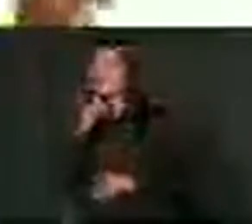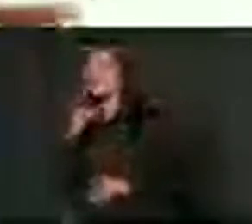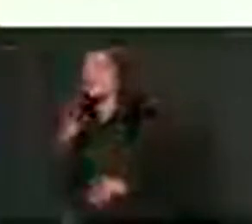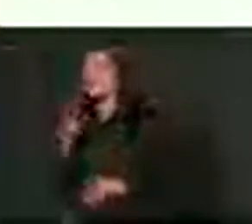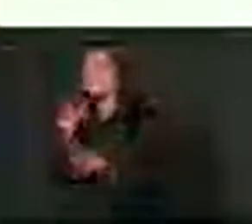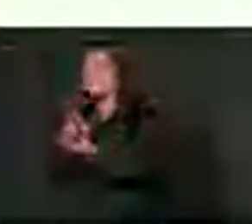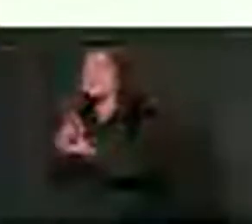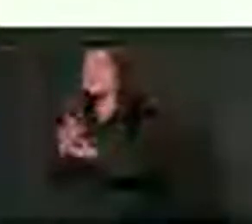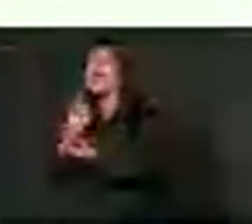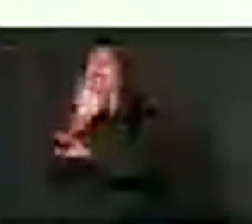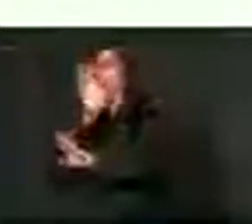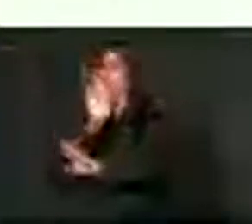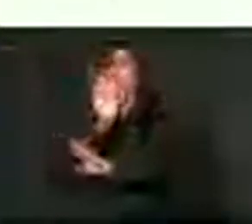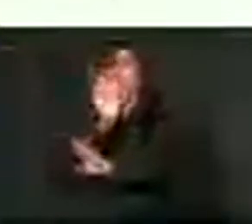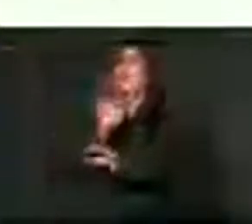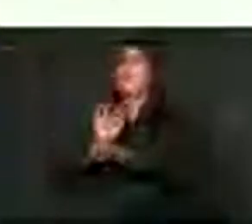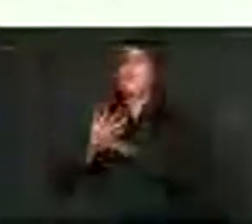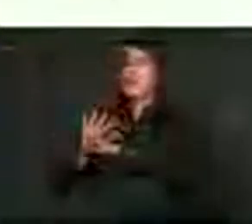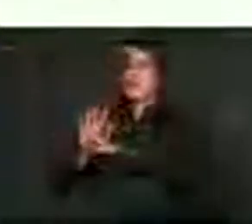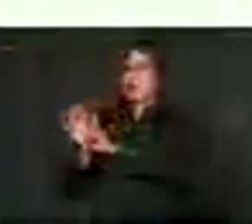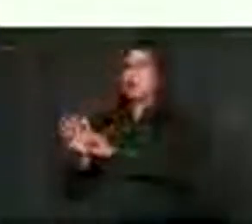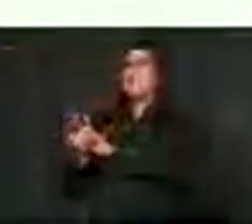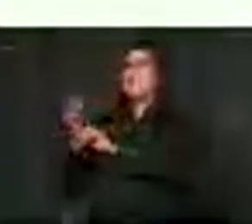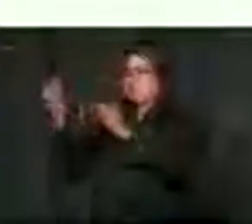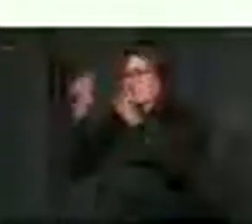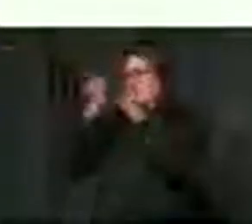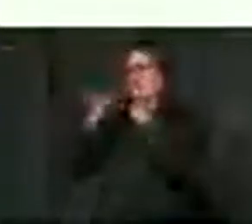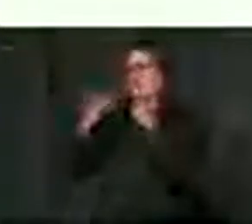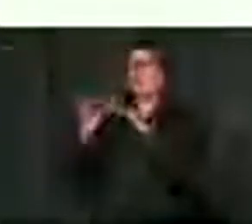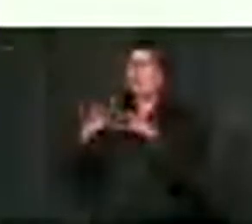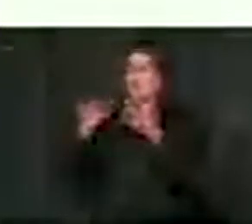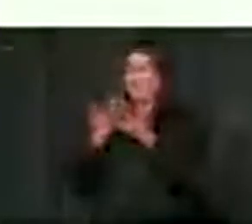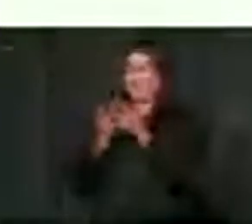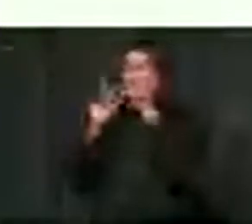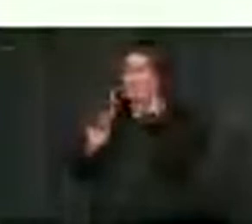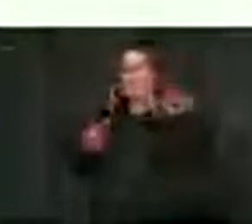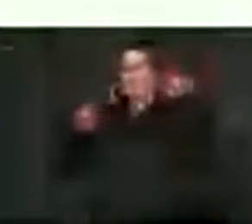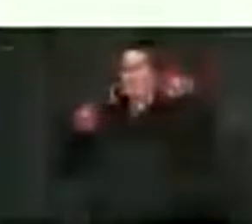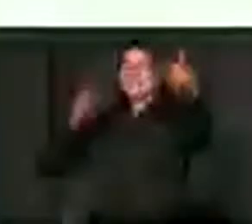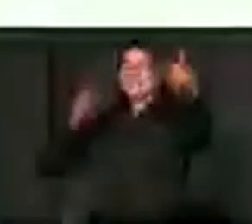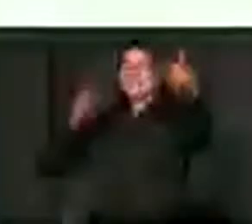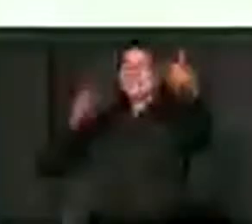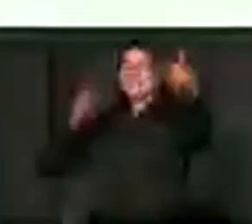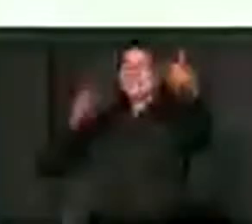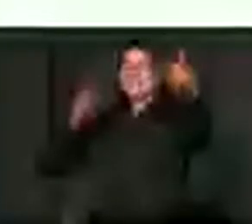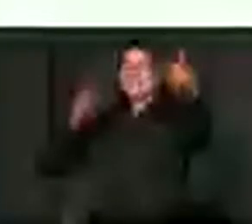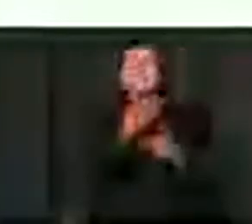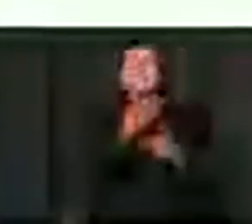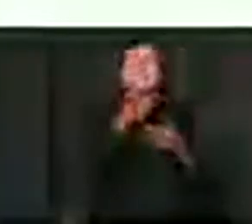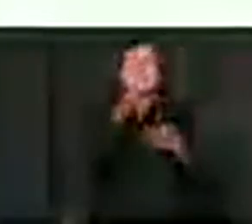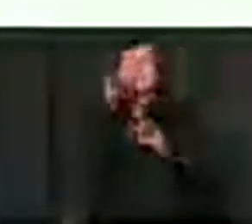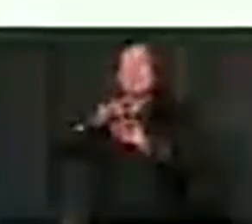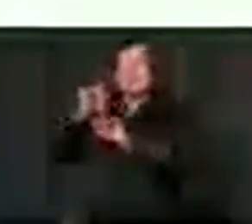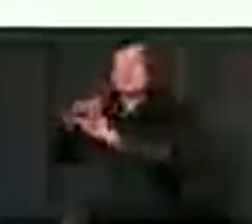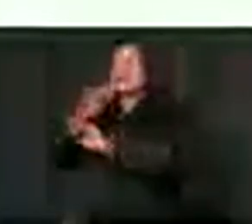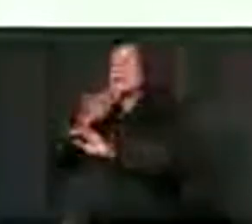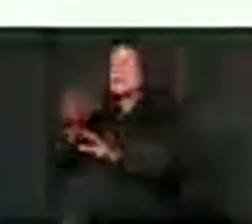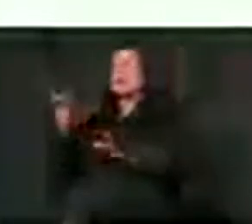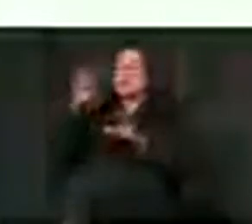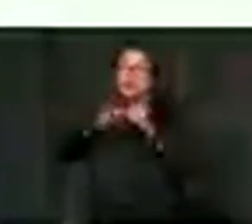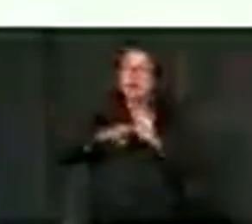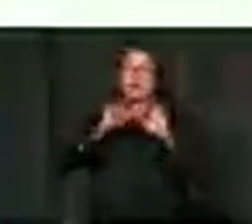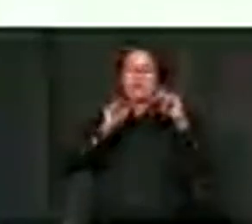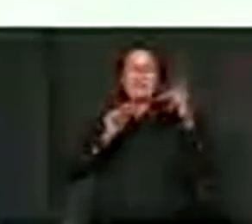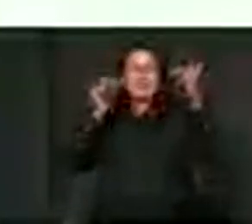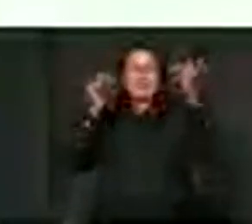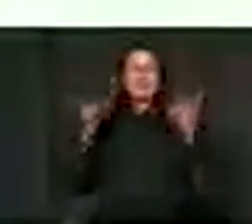COVID taught us that we can go virtual. So, I really want to thank the participants that joined us virtually, but